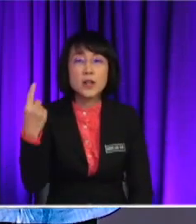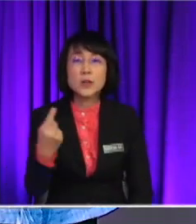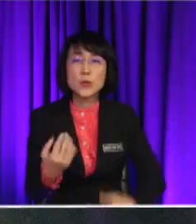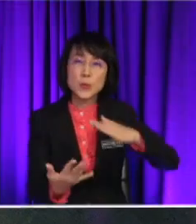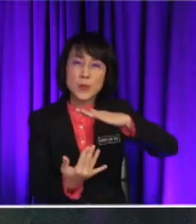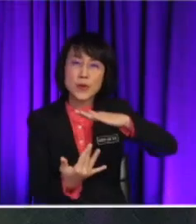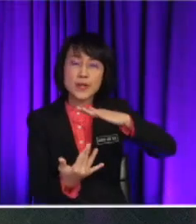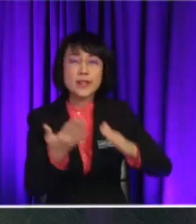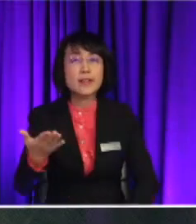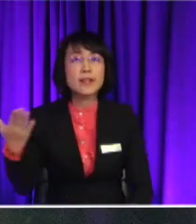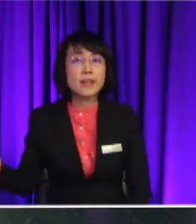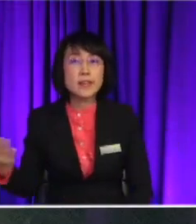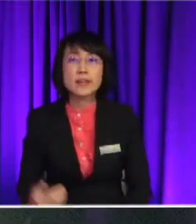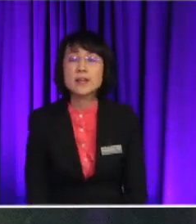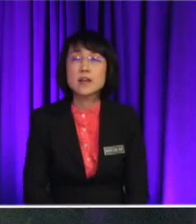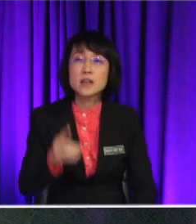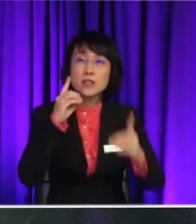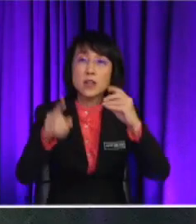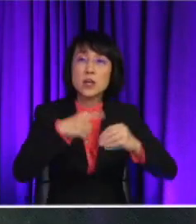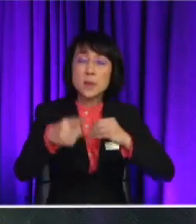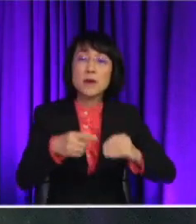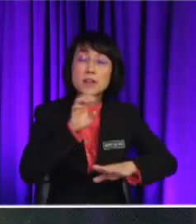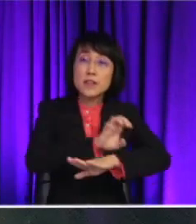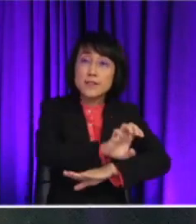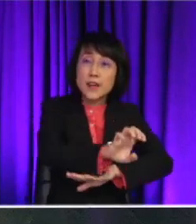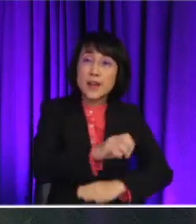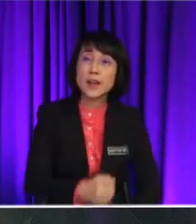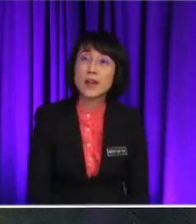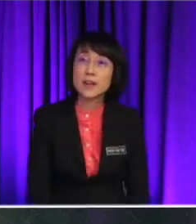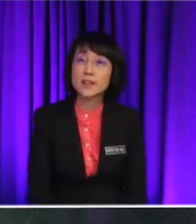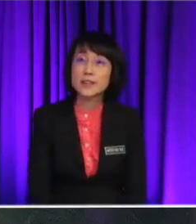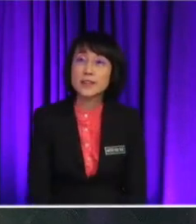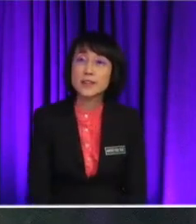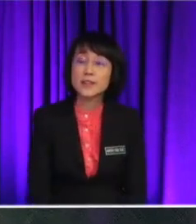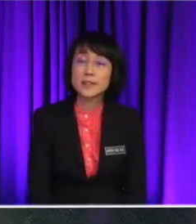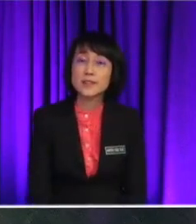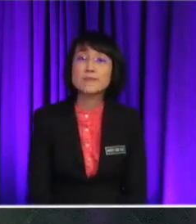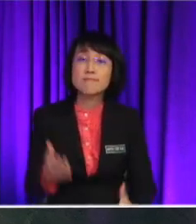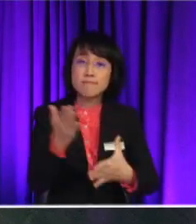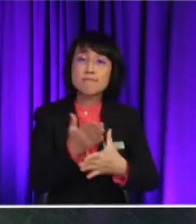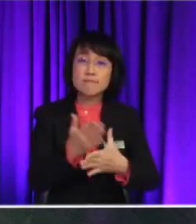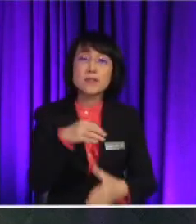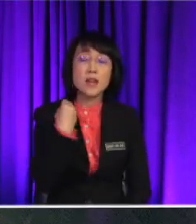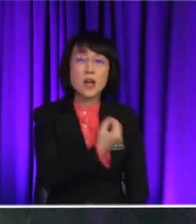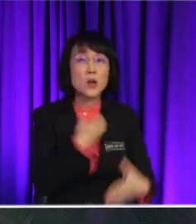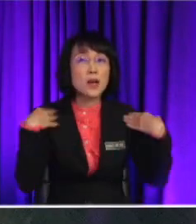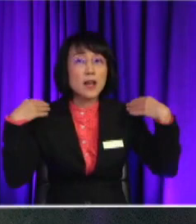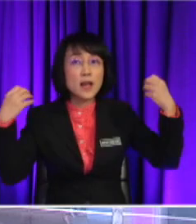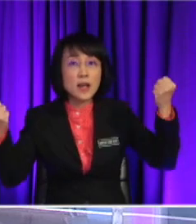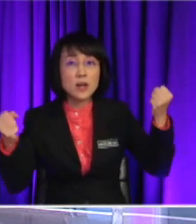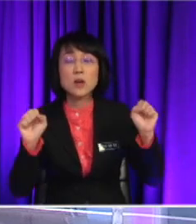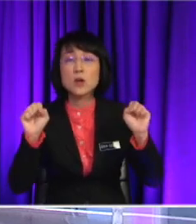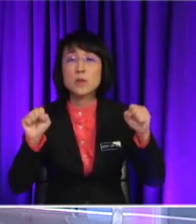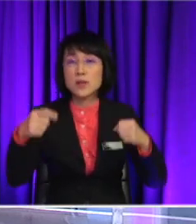okay? So, she also mentions about the effect, which is, is back to our health, right? It can cause the lung